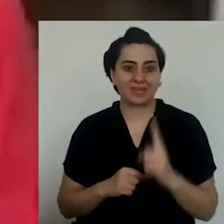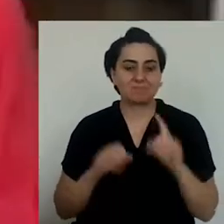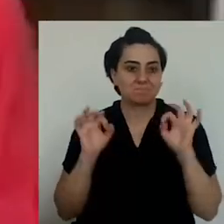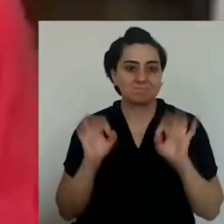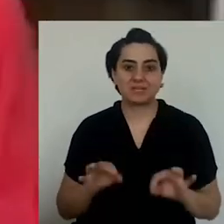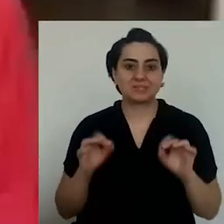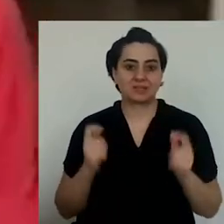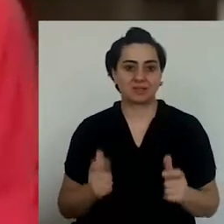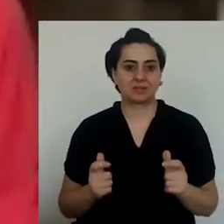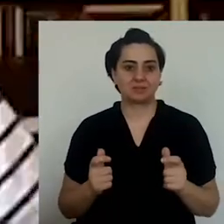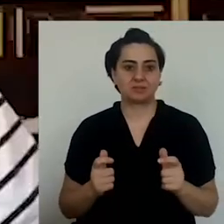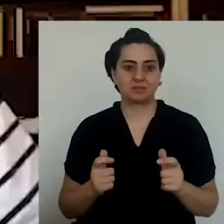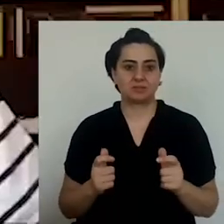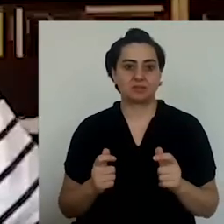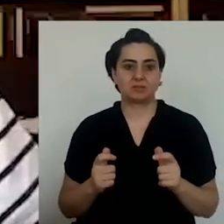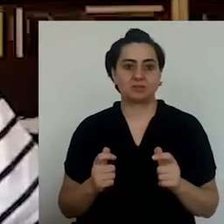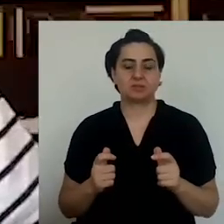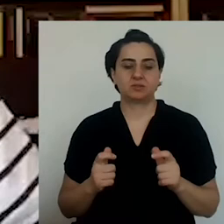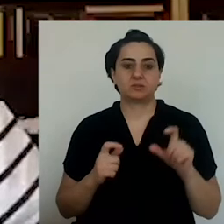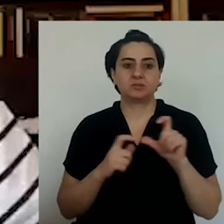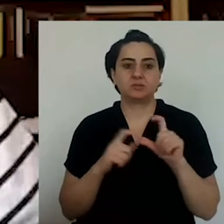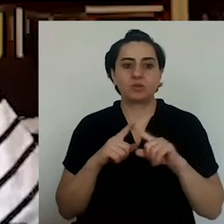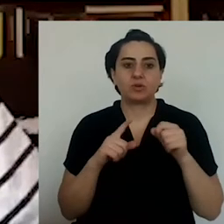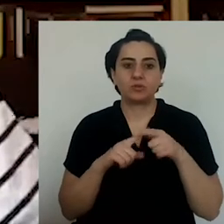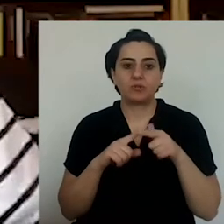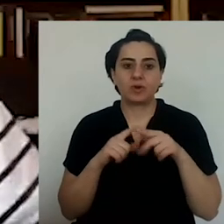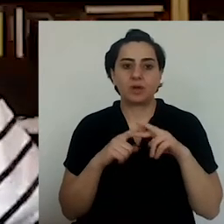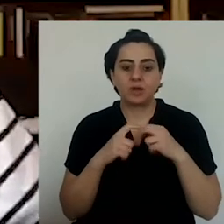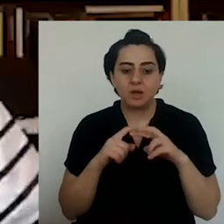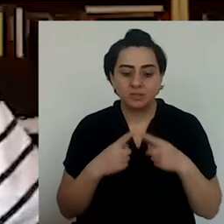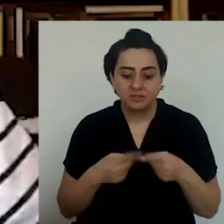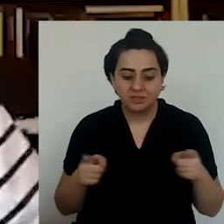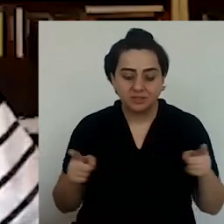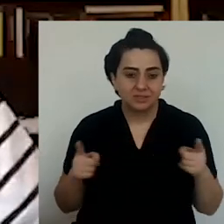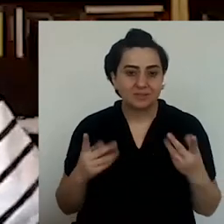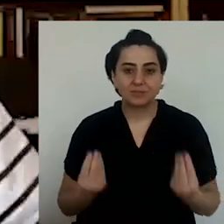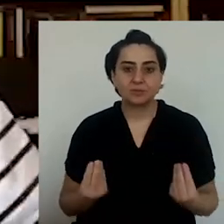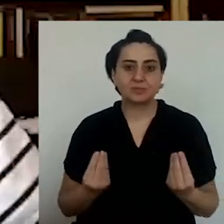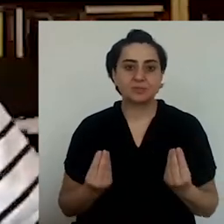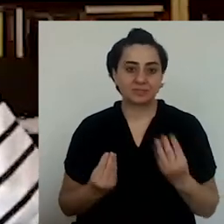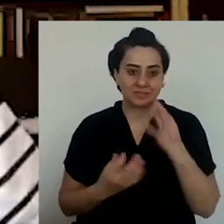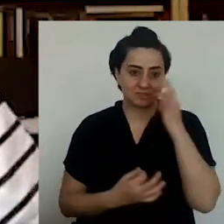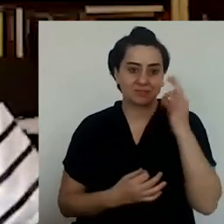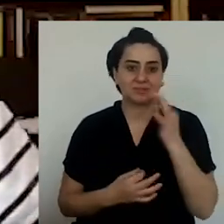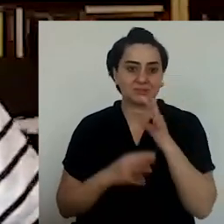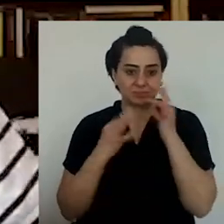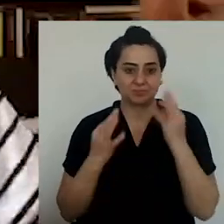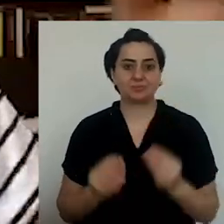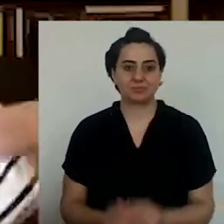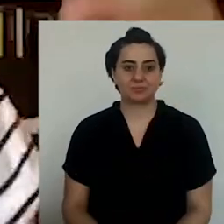And the place where you can start doing this is your